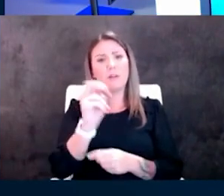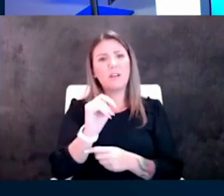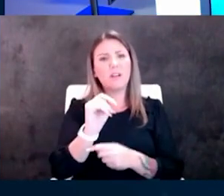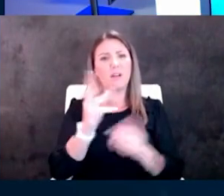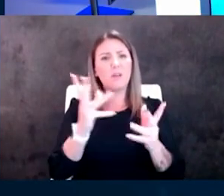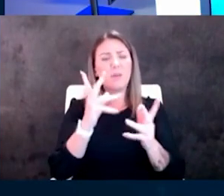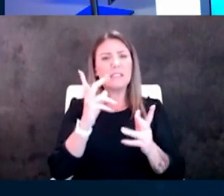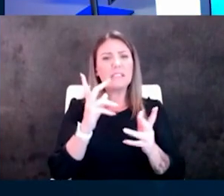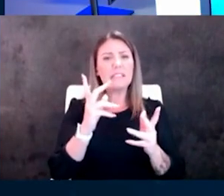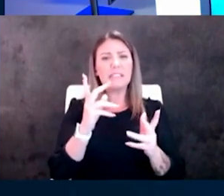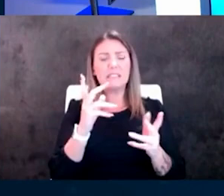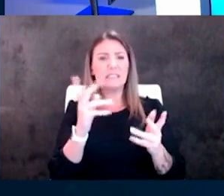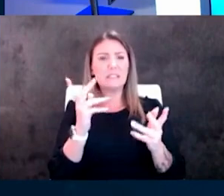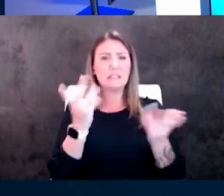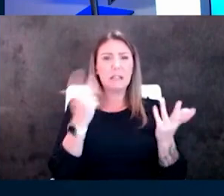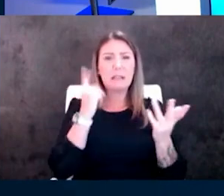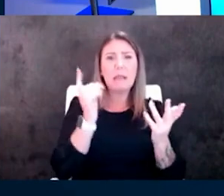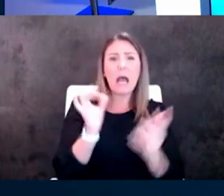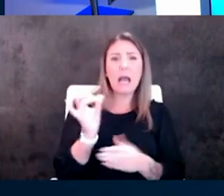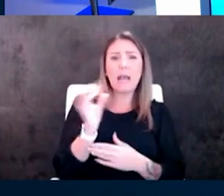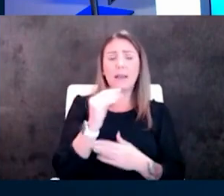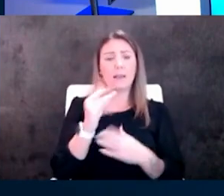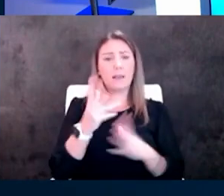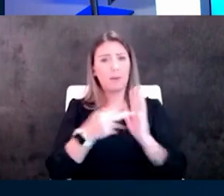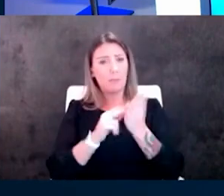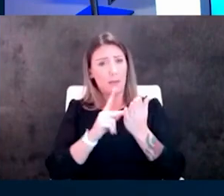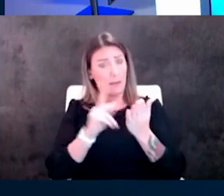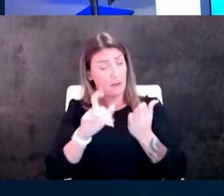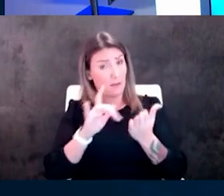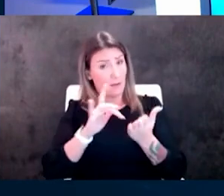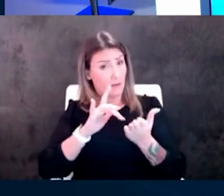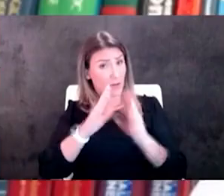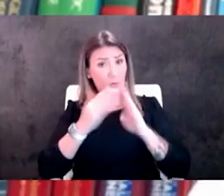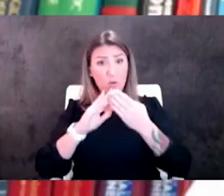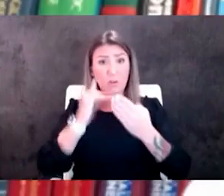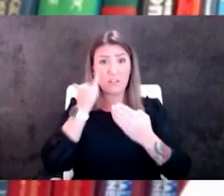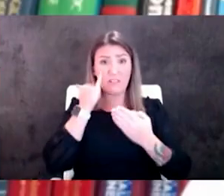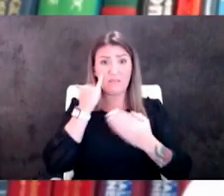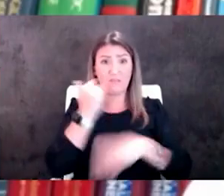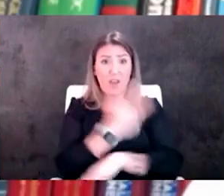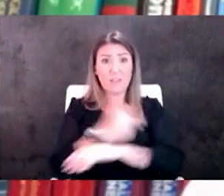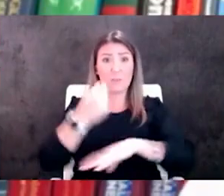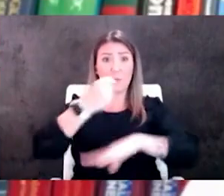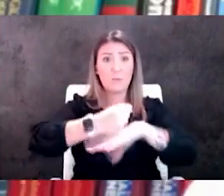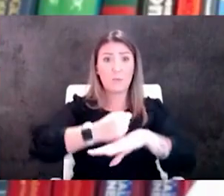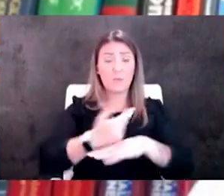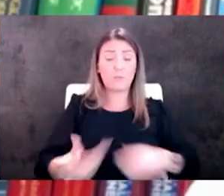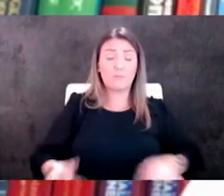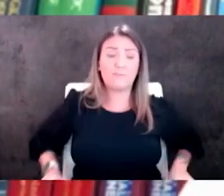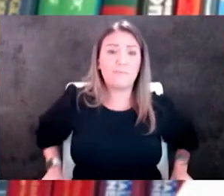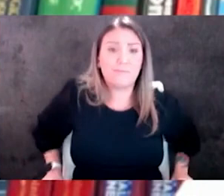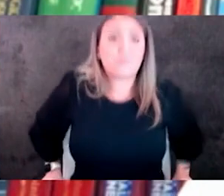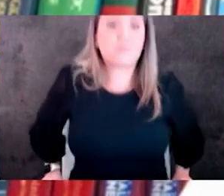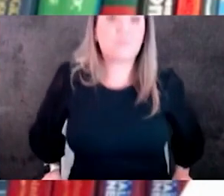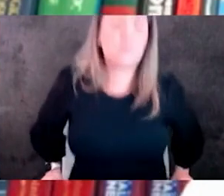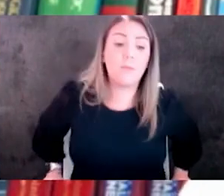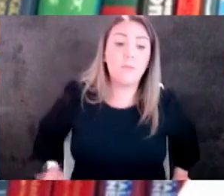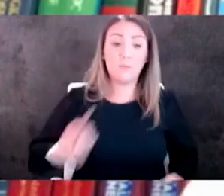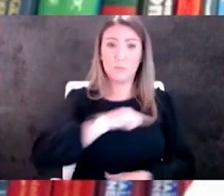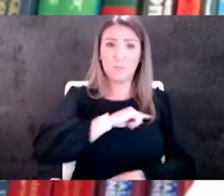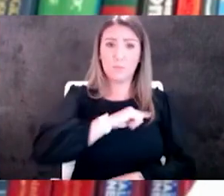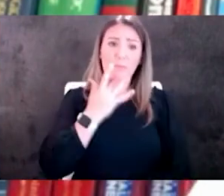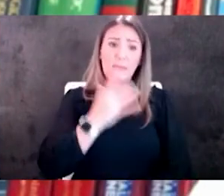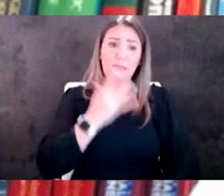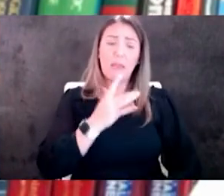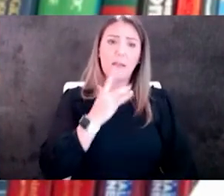what would it mean to the community if that hospital had to close well we've been fortunate i think we're probably